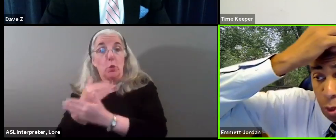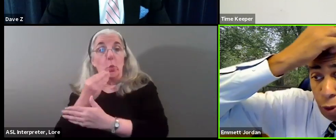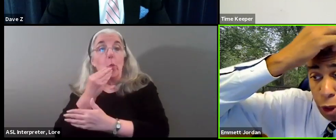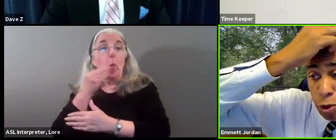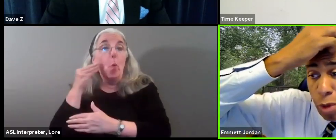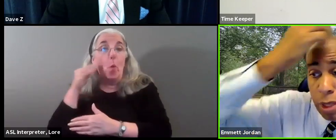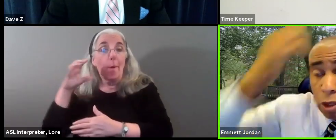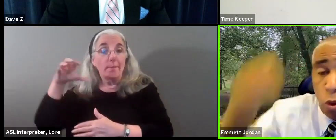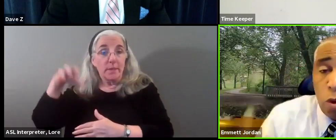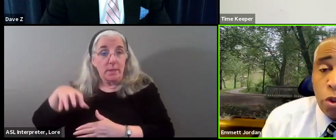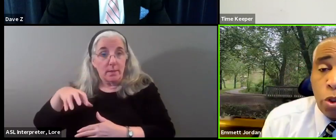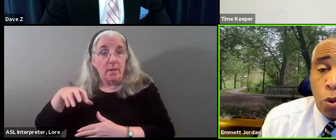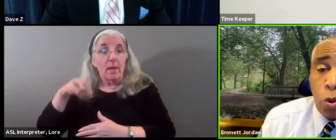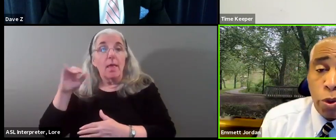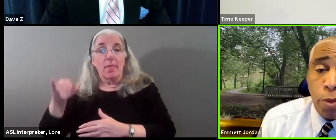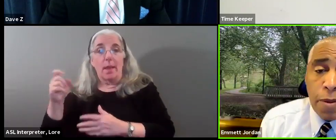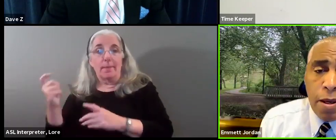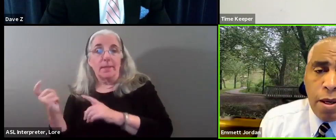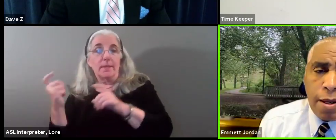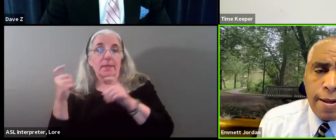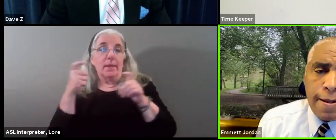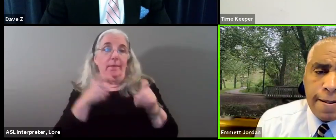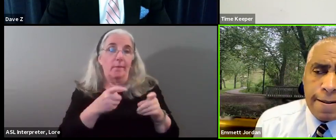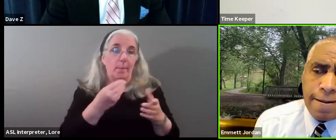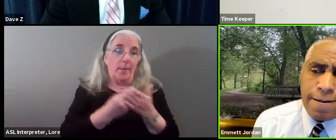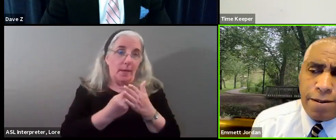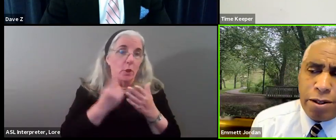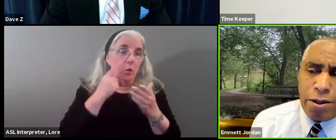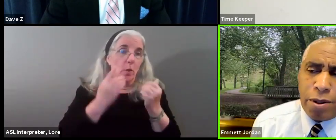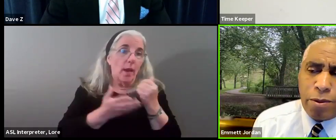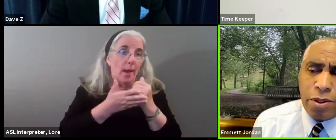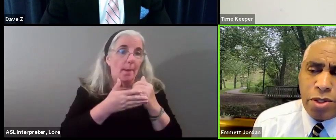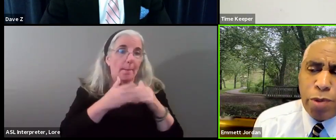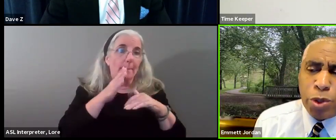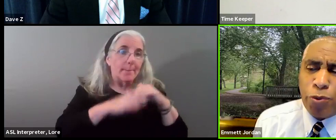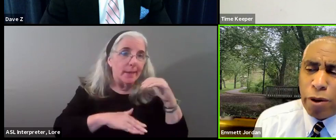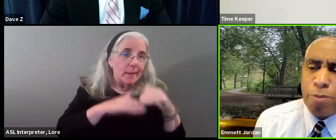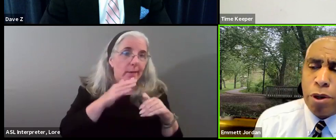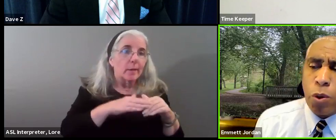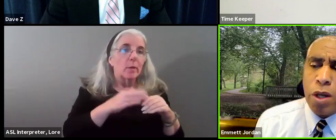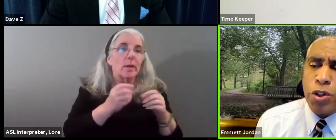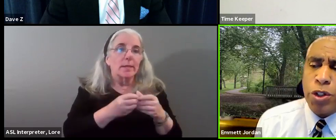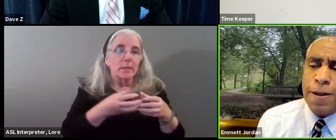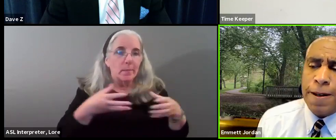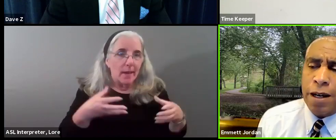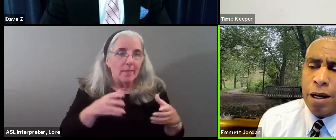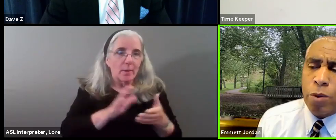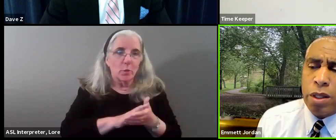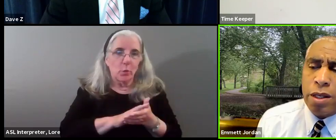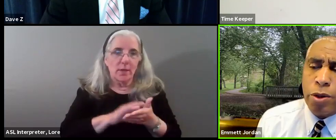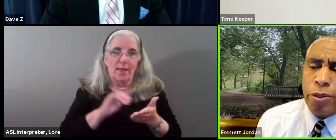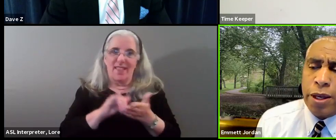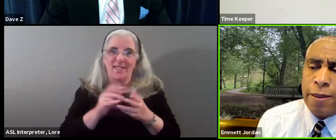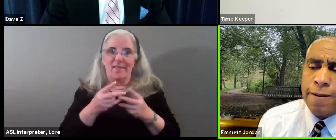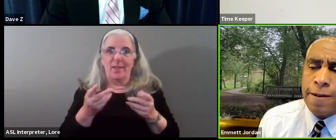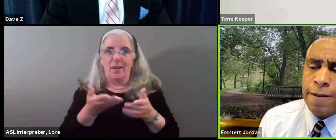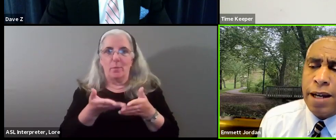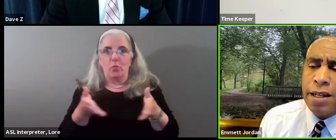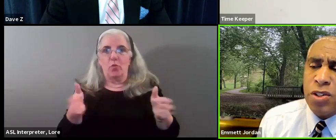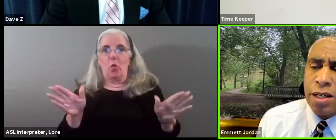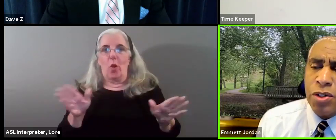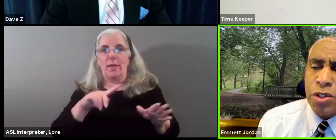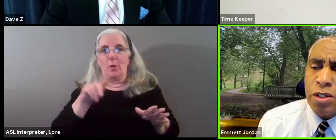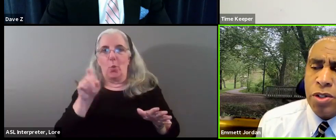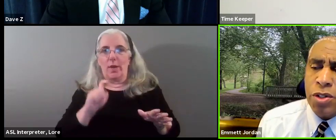responsible for contributing towards the schools. You know, sounds a very broad question. And I really don't think that